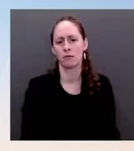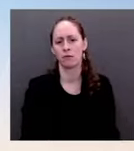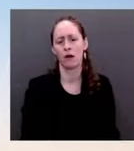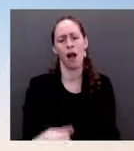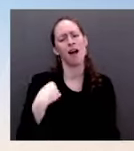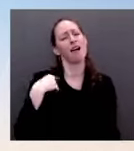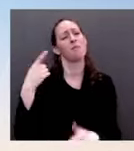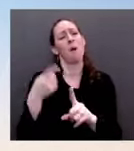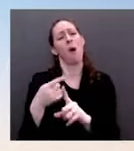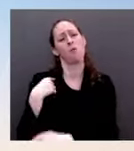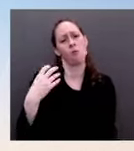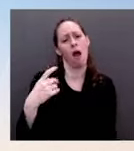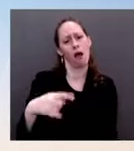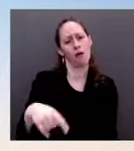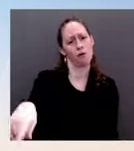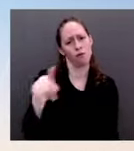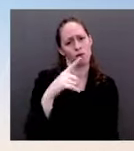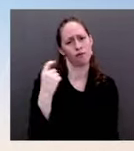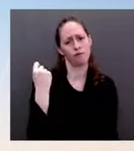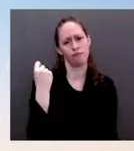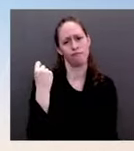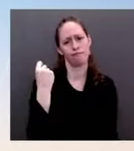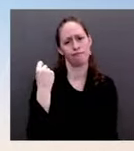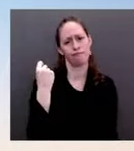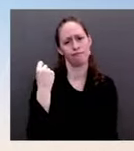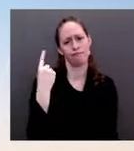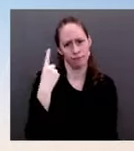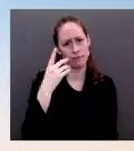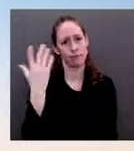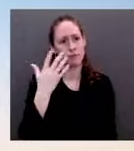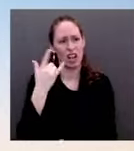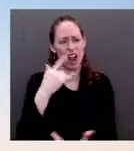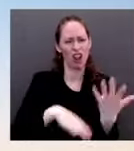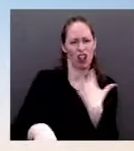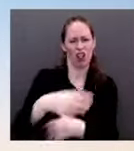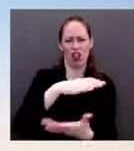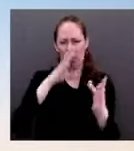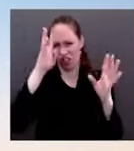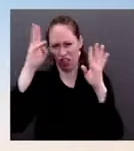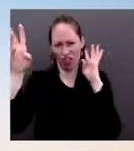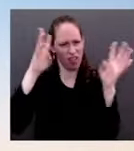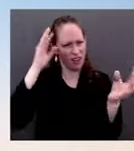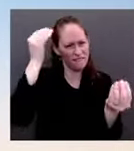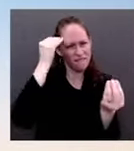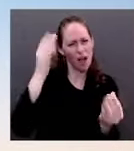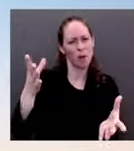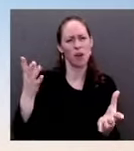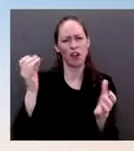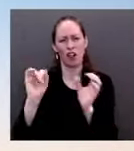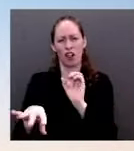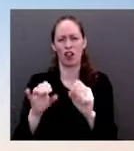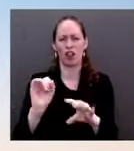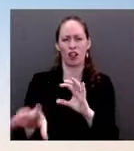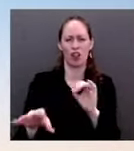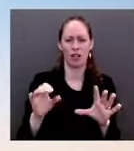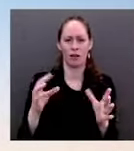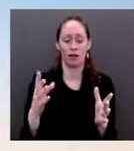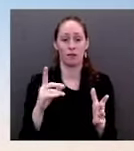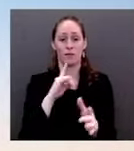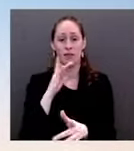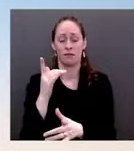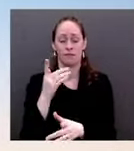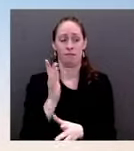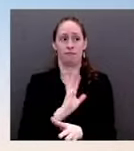pushed here in the United States. But this is about a foreign potential foreign conflict. It's about the buildup of